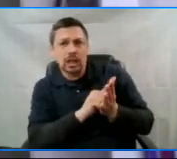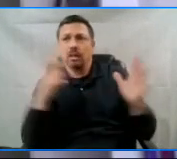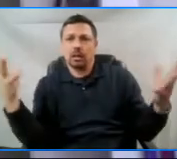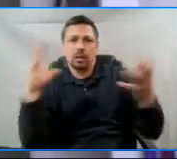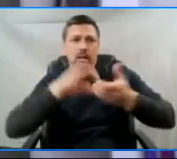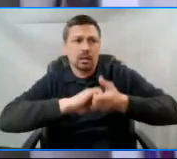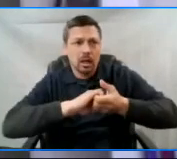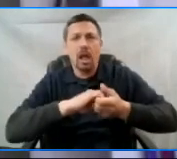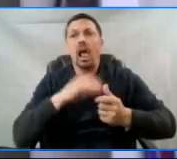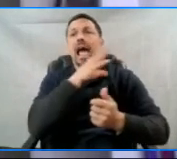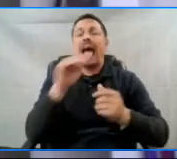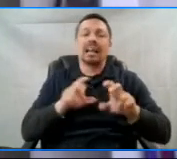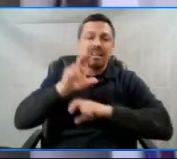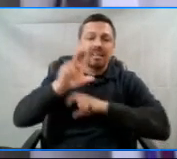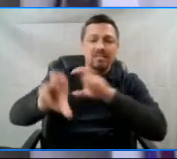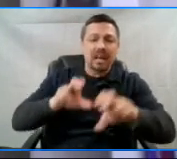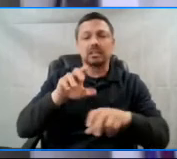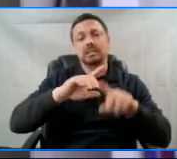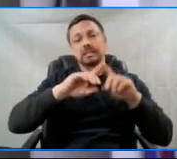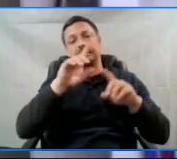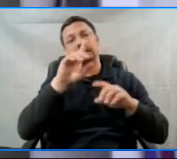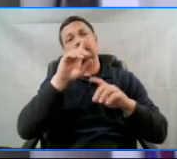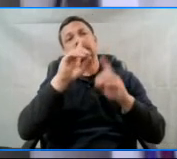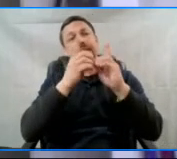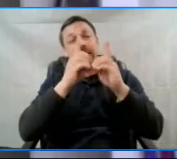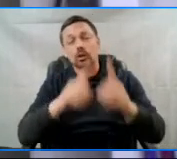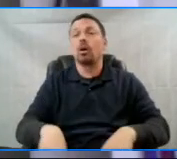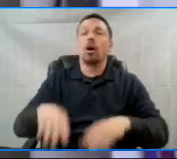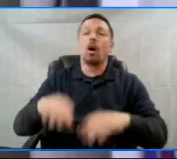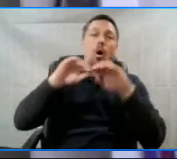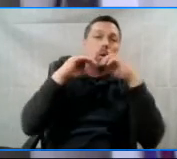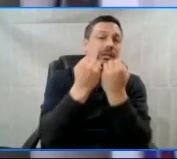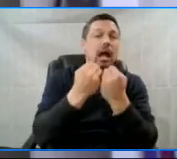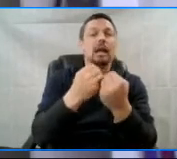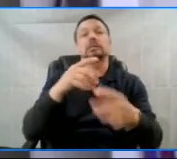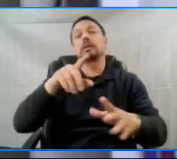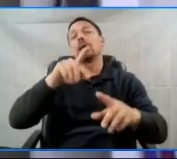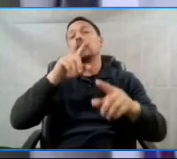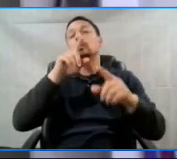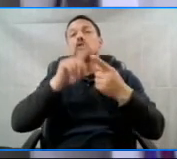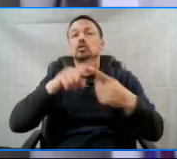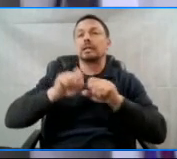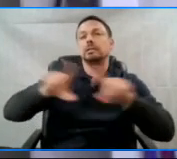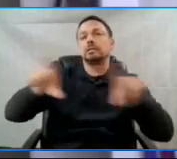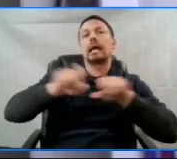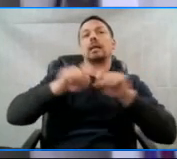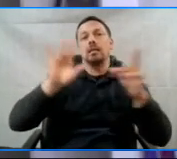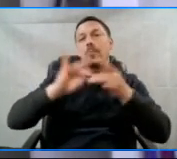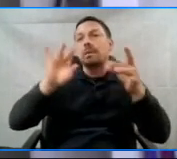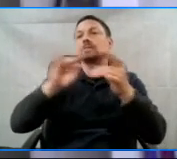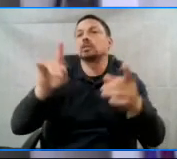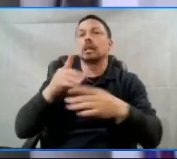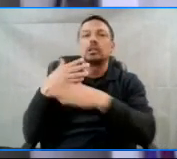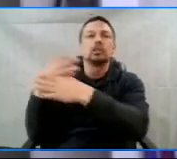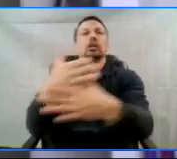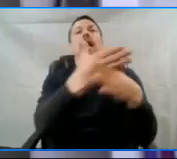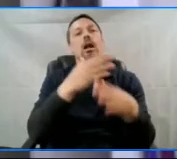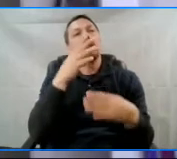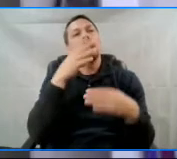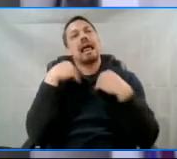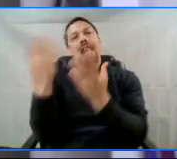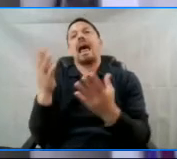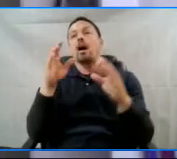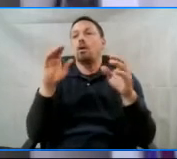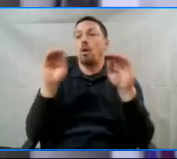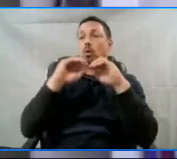in digital organizing and communications capacity to disseminate that narrative and allow organizations and campaigns to scale